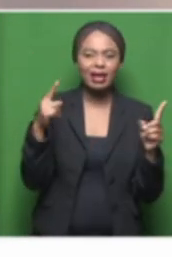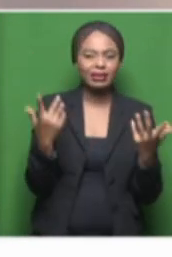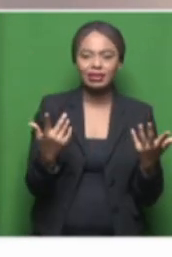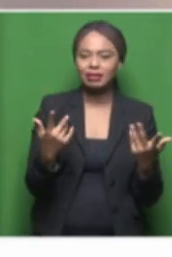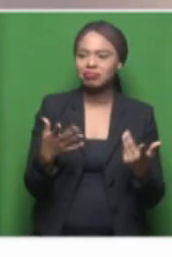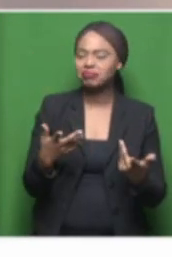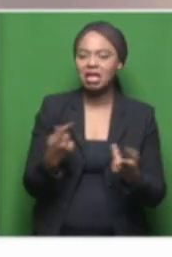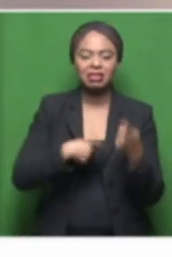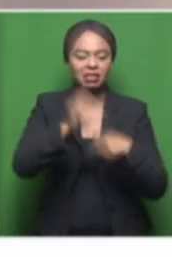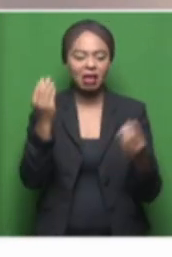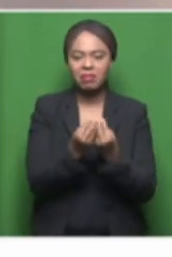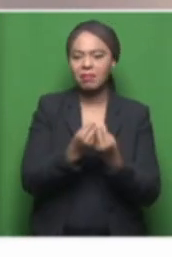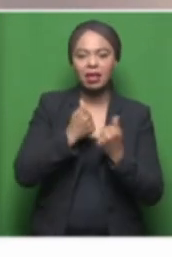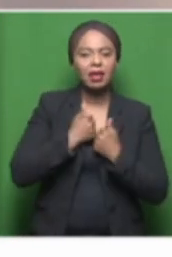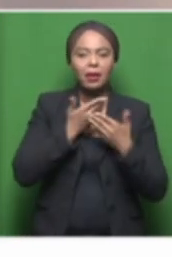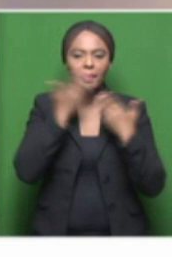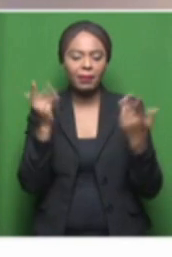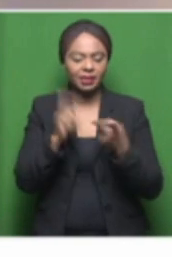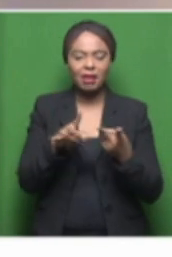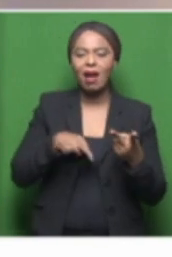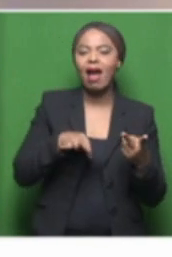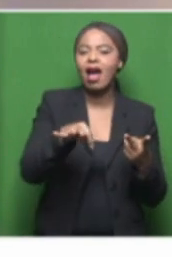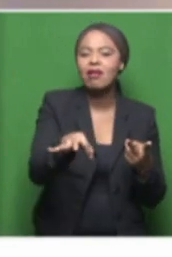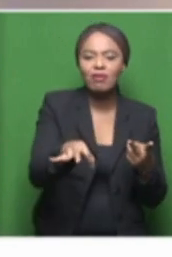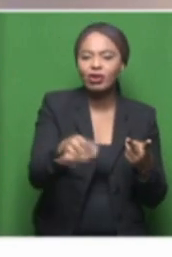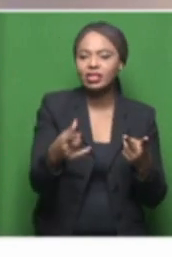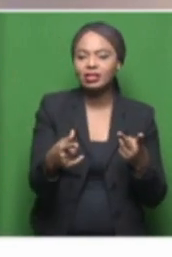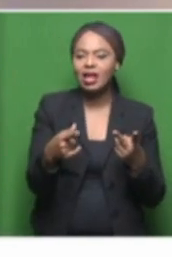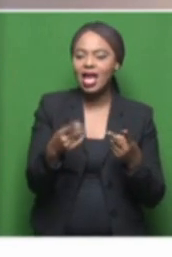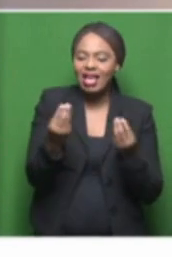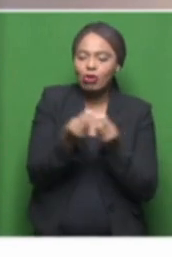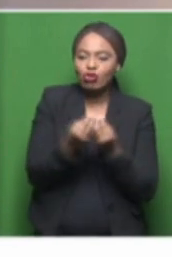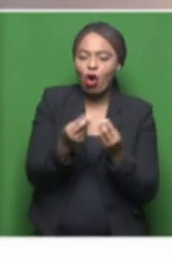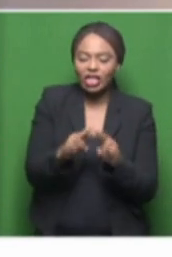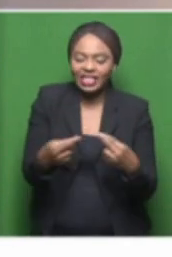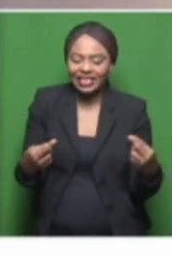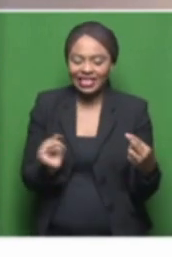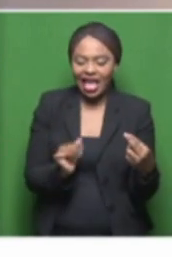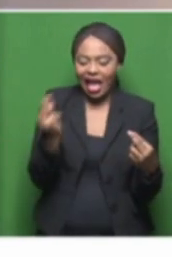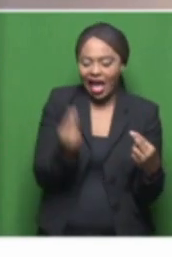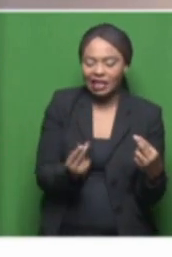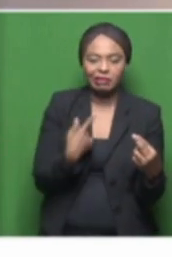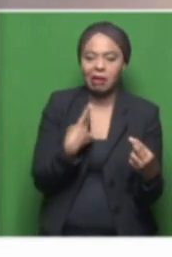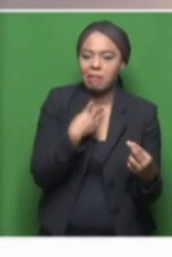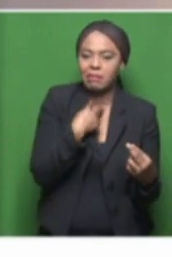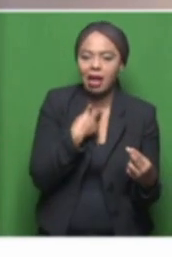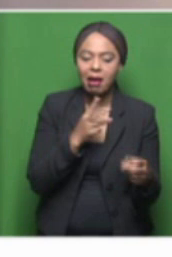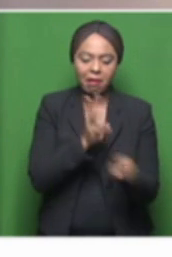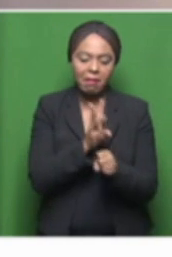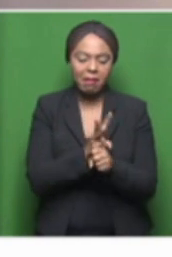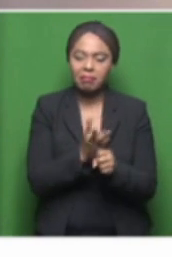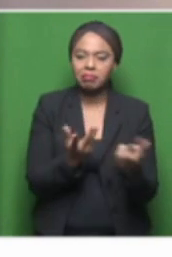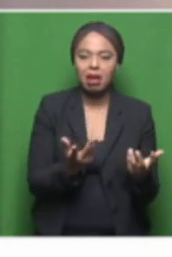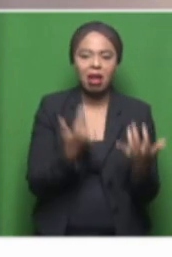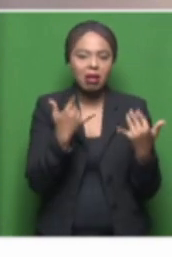afford, um, art supplies. So to myself, what else can I use? You know, um, I thought my mother taught me how to sew,